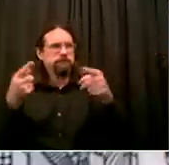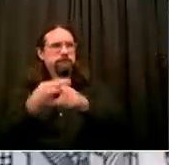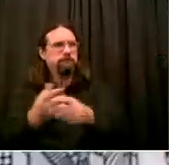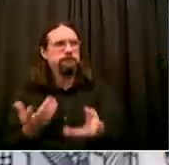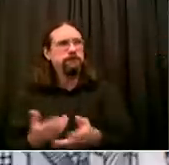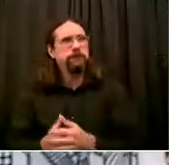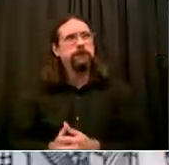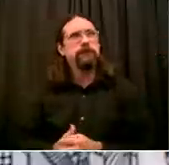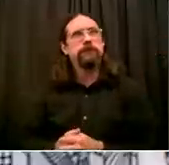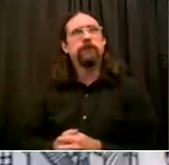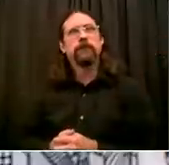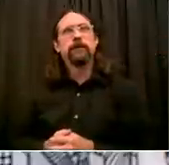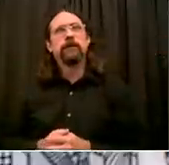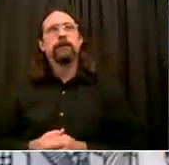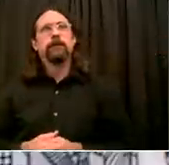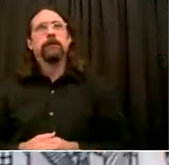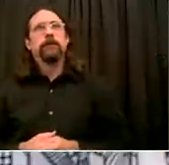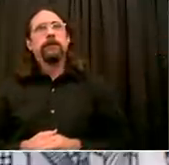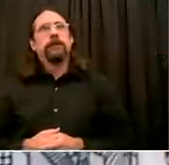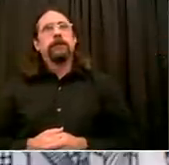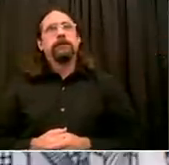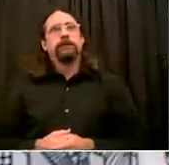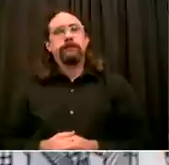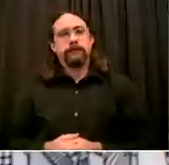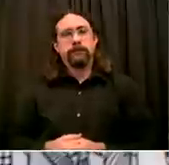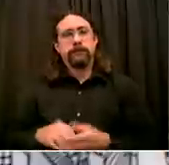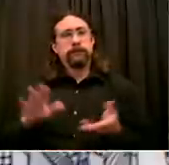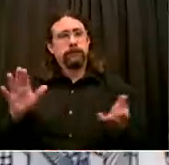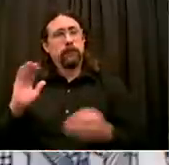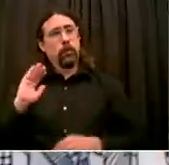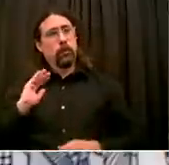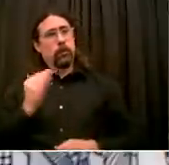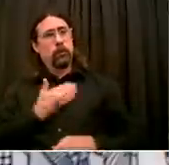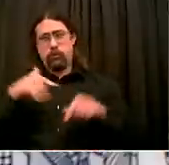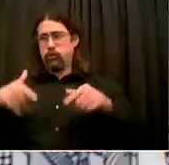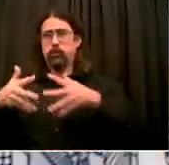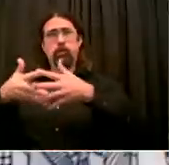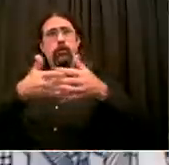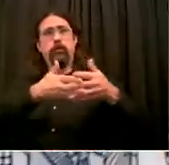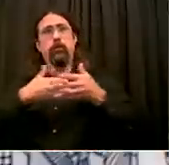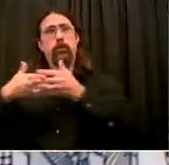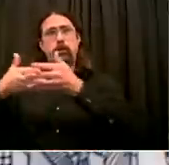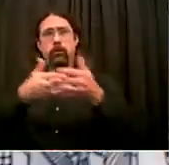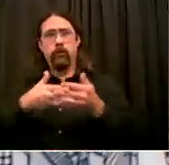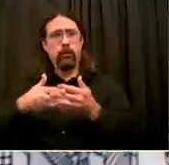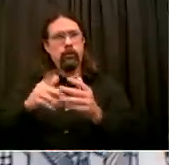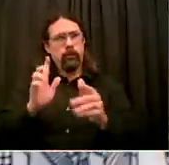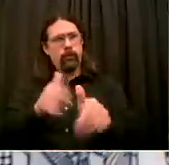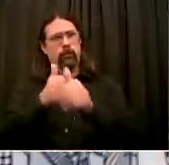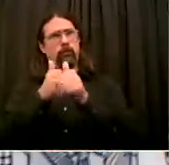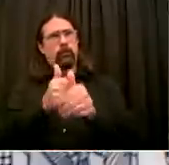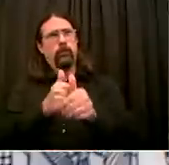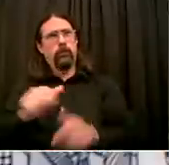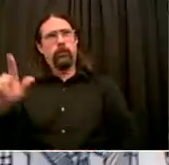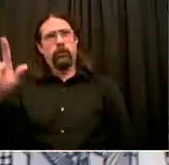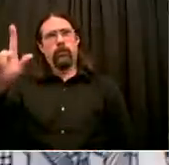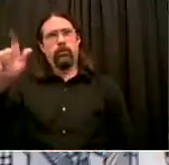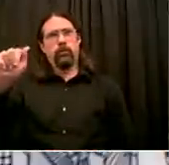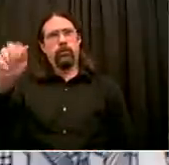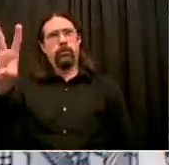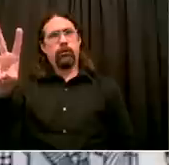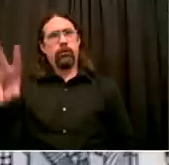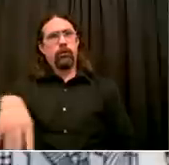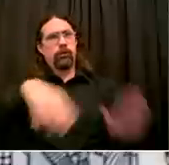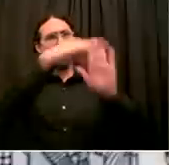it's something we'll resolve. But, look, the focus should be on getting the work done. And I think all over this